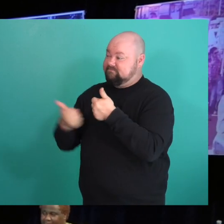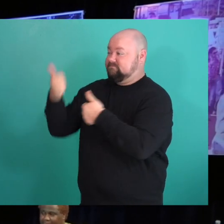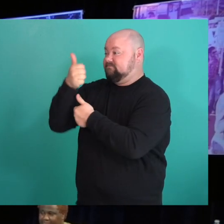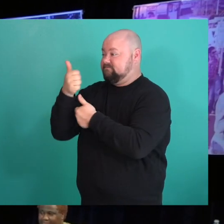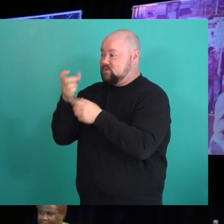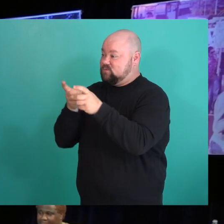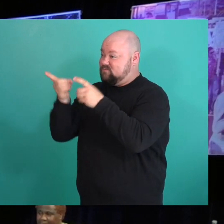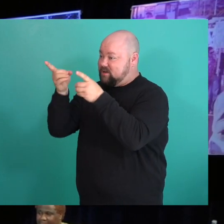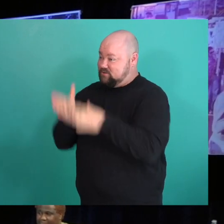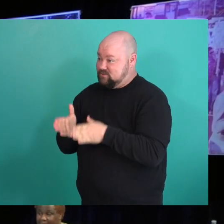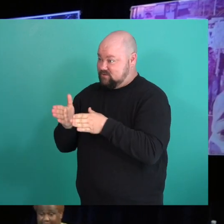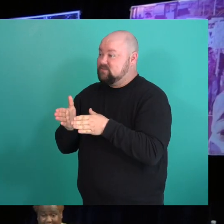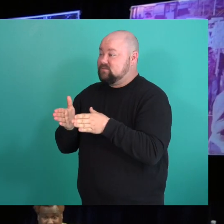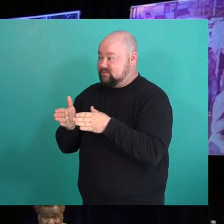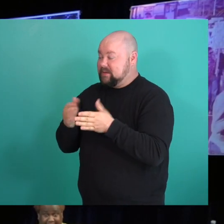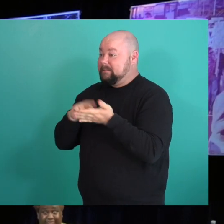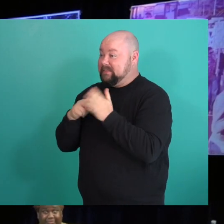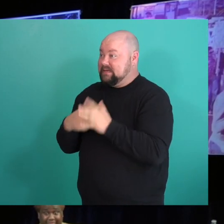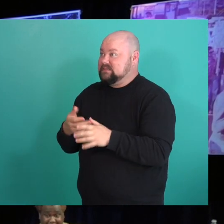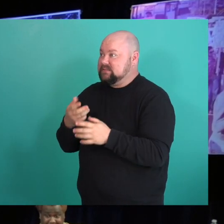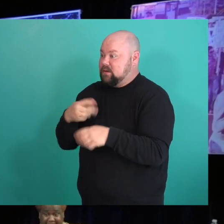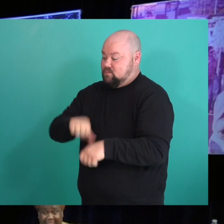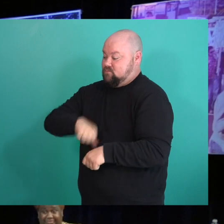an LGBT organization. So pride season is just work.